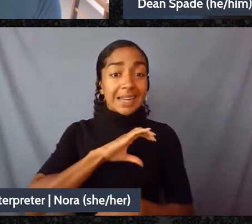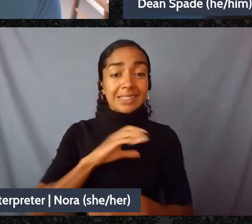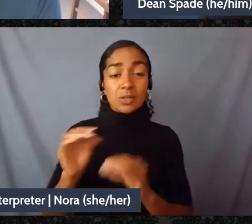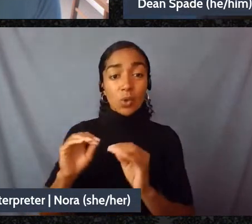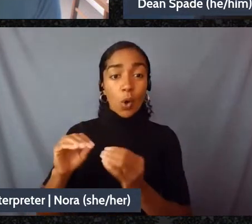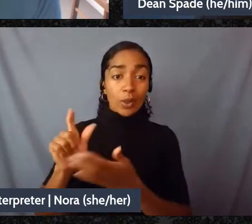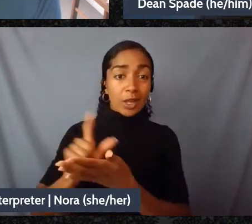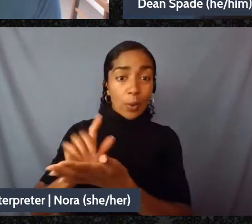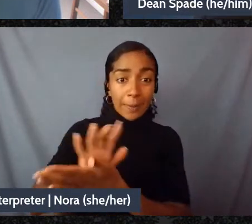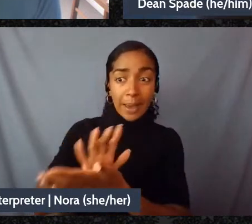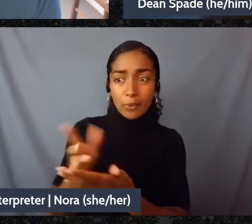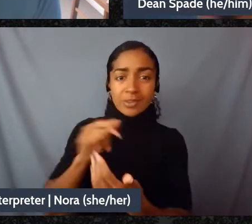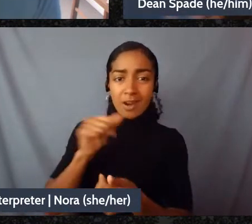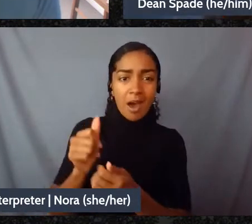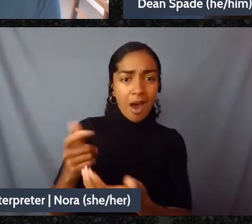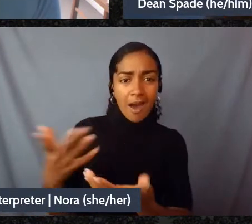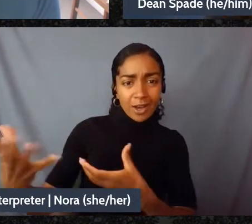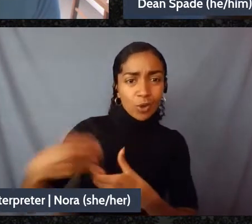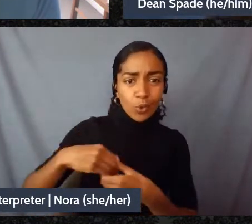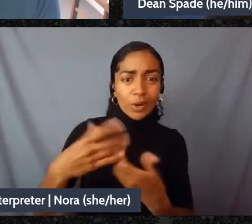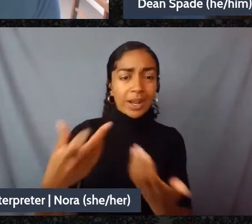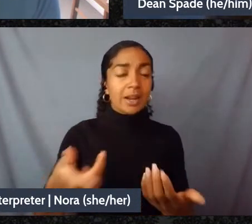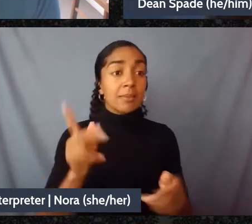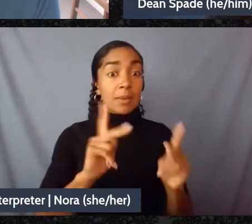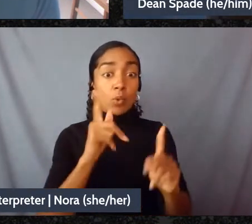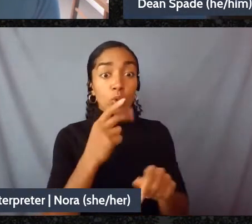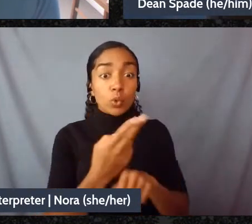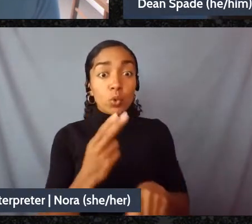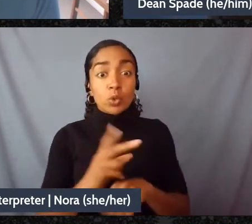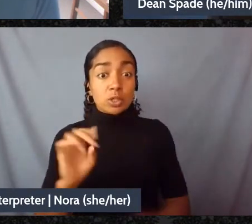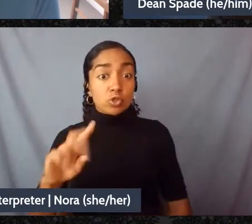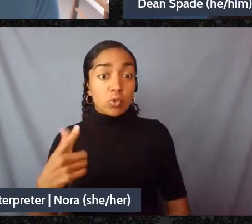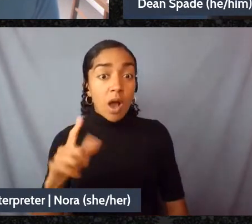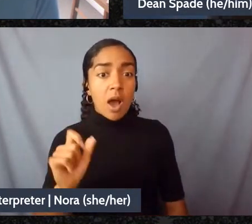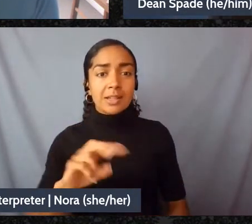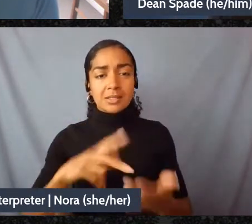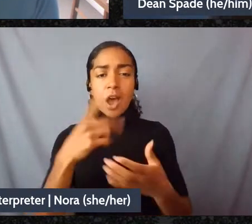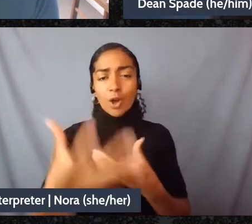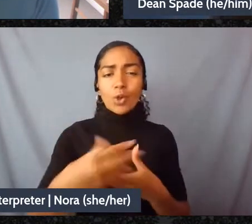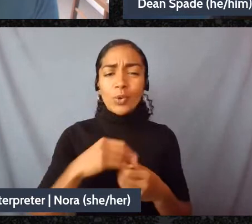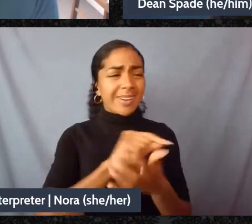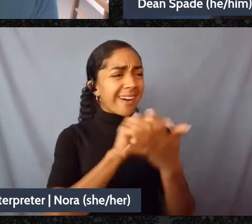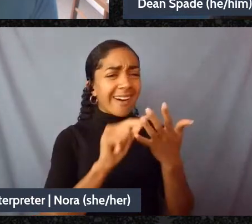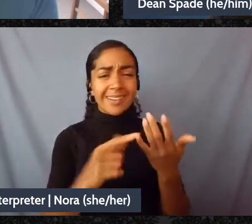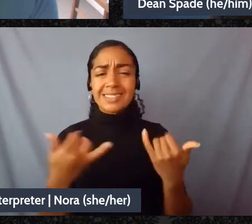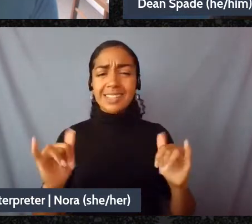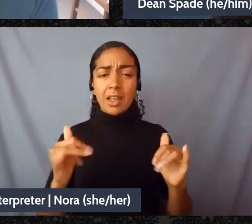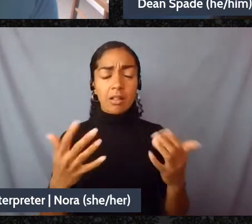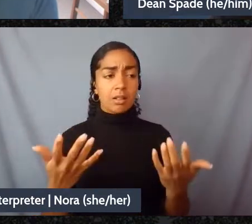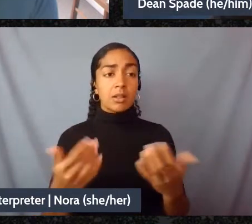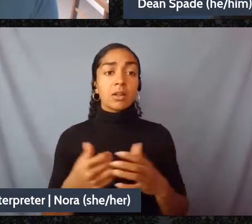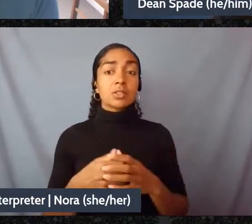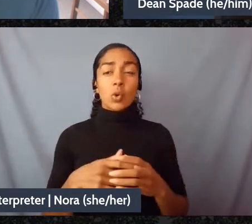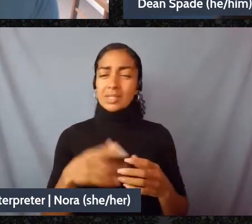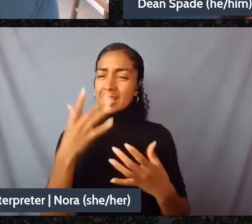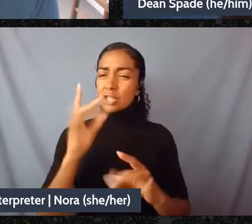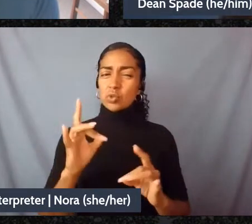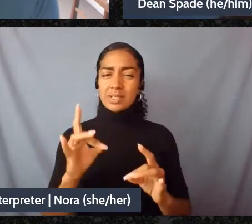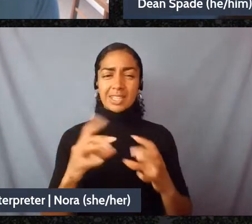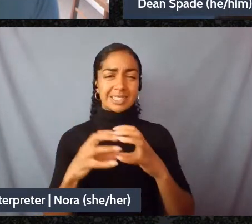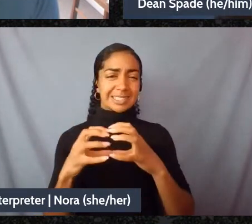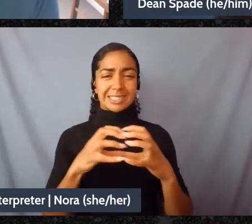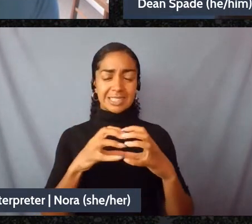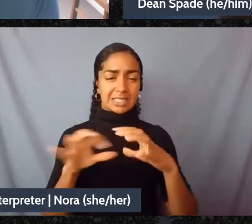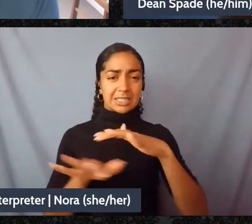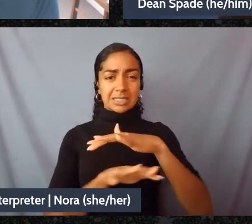poor people or drug users will be excluded and we just we know so I think this just is an interesting tension um I think one thing that the